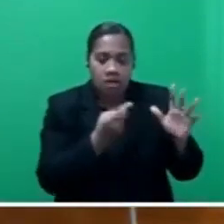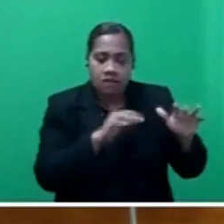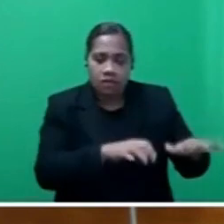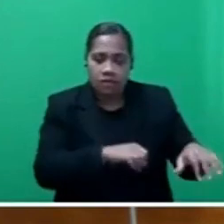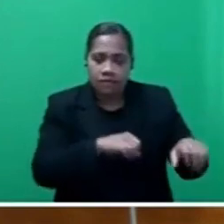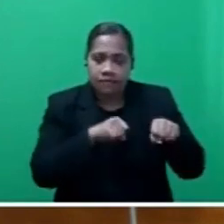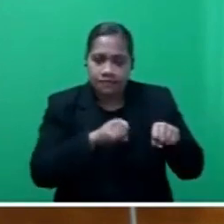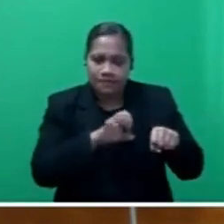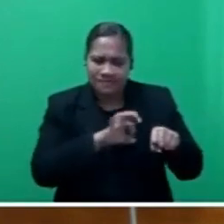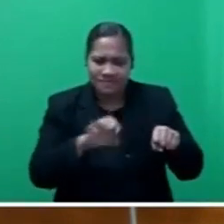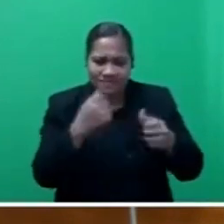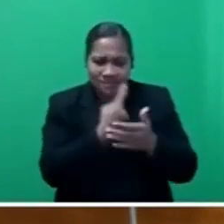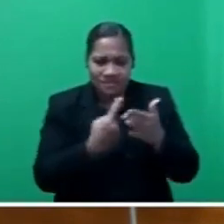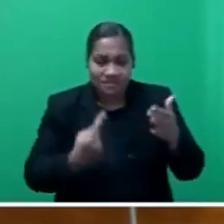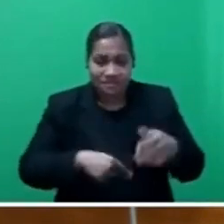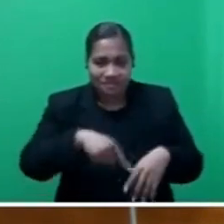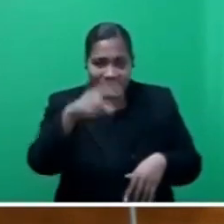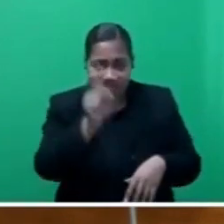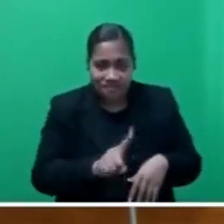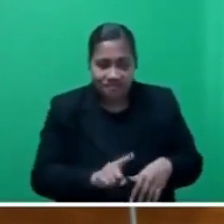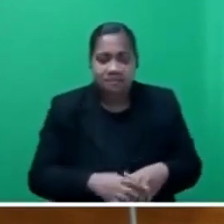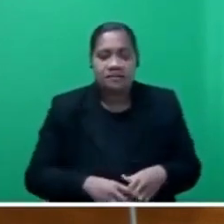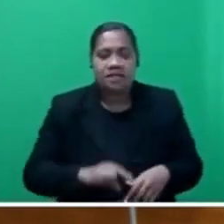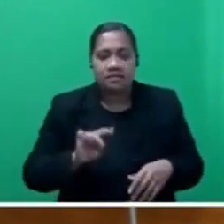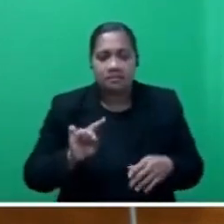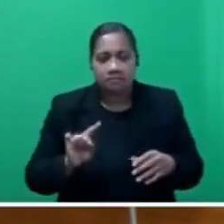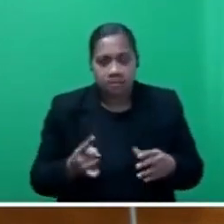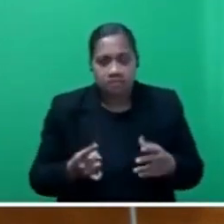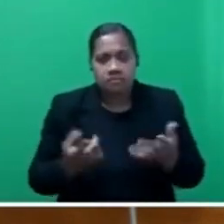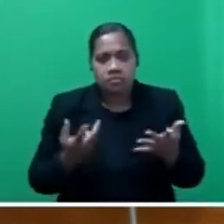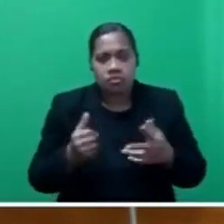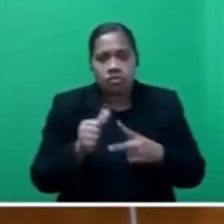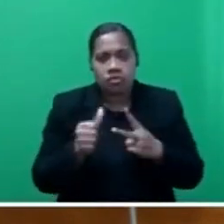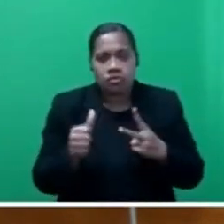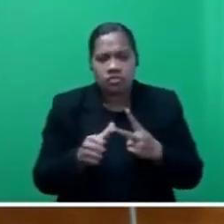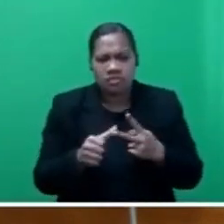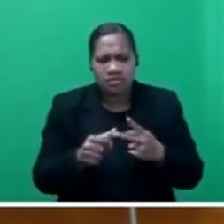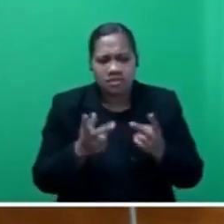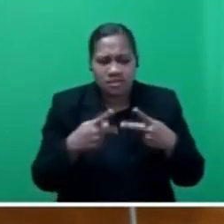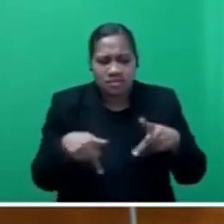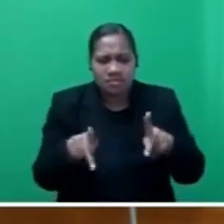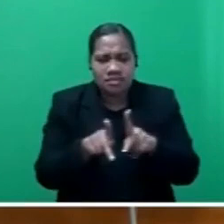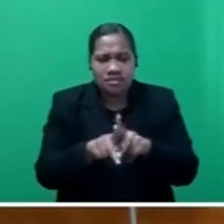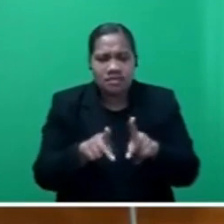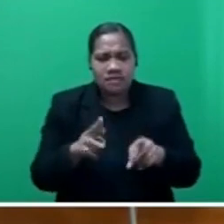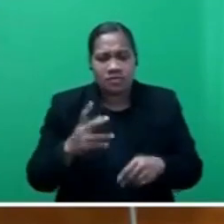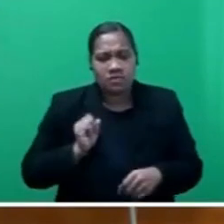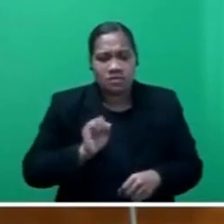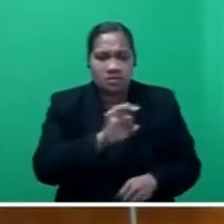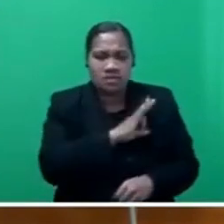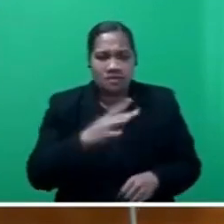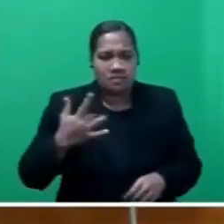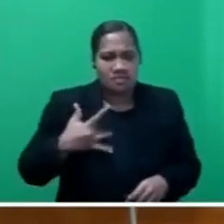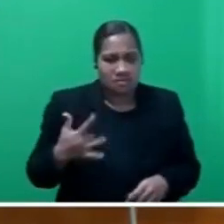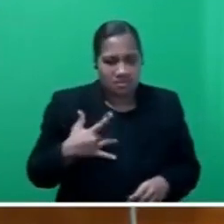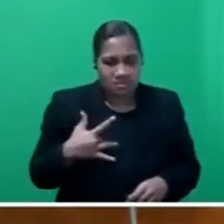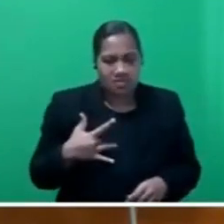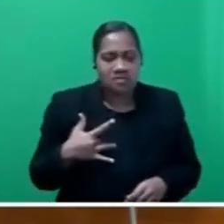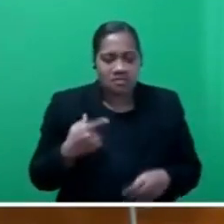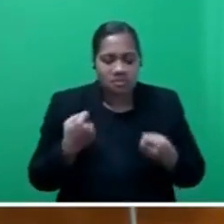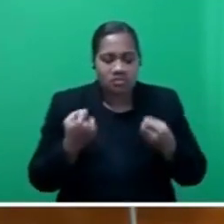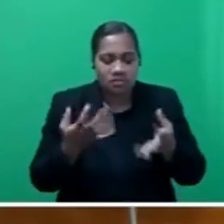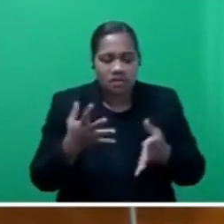the hydropower station but also quarters of Energy Fiji Limited staff. Mr Speaker,